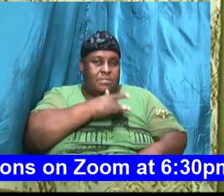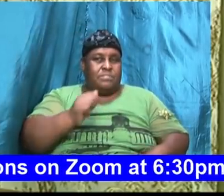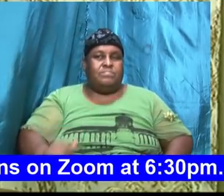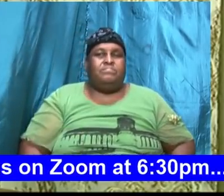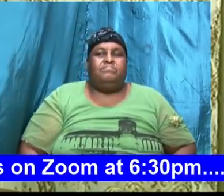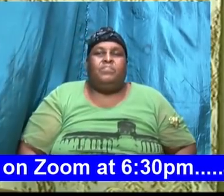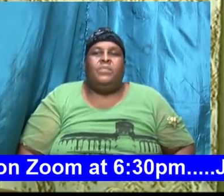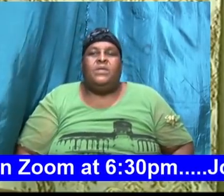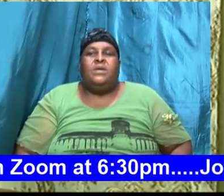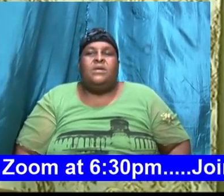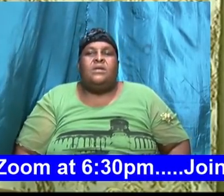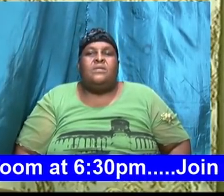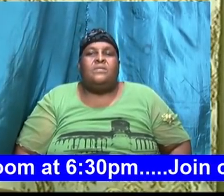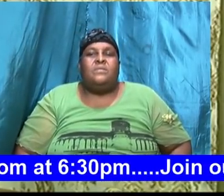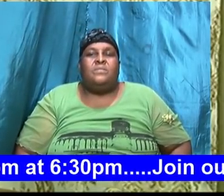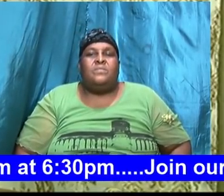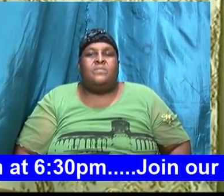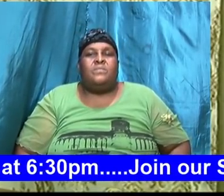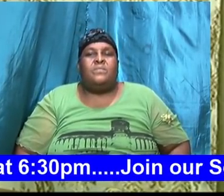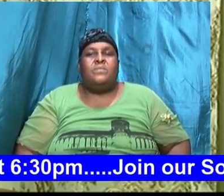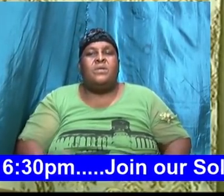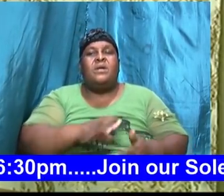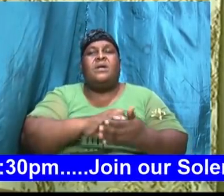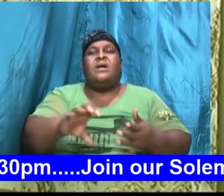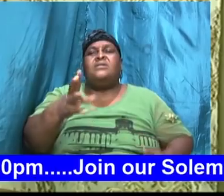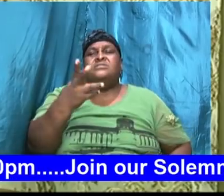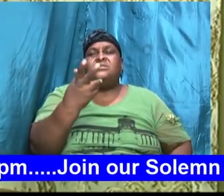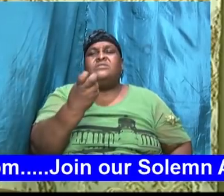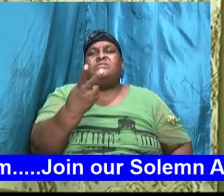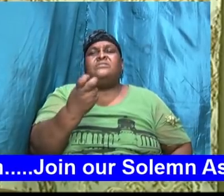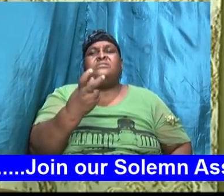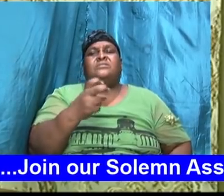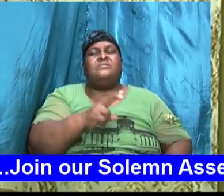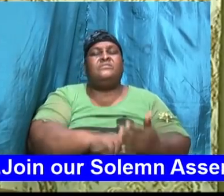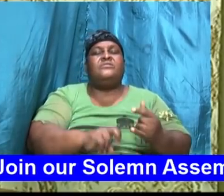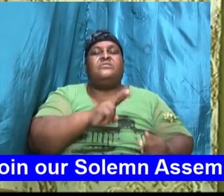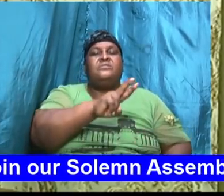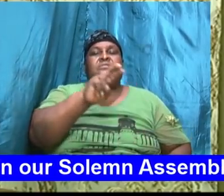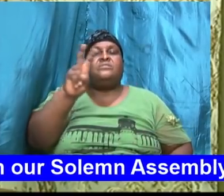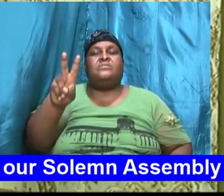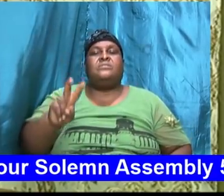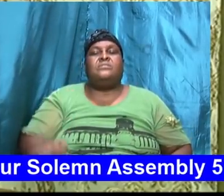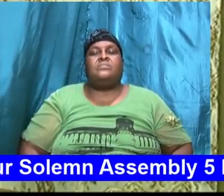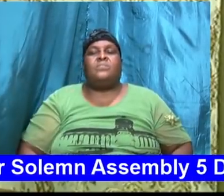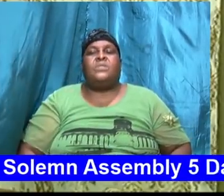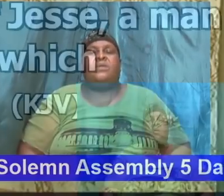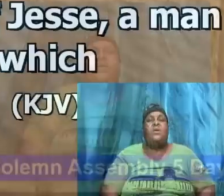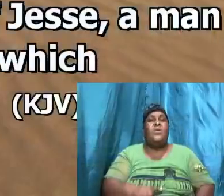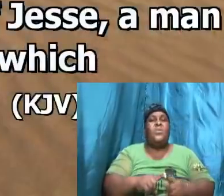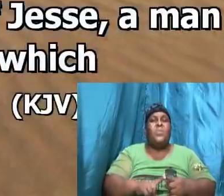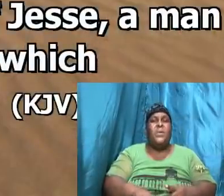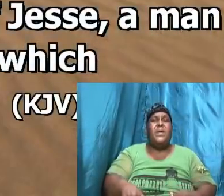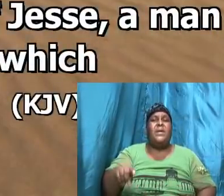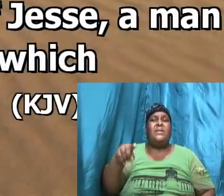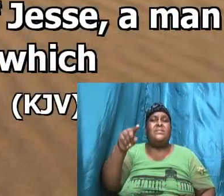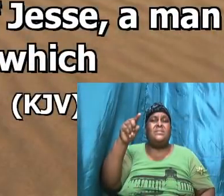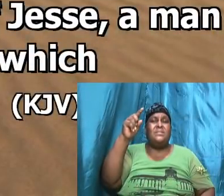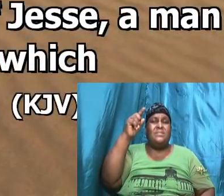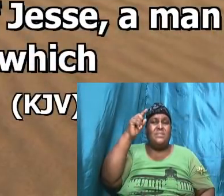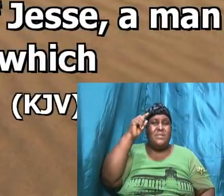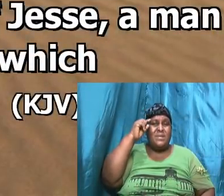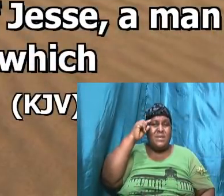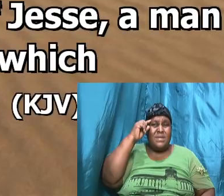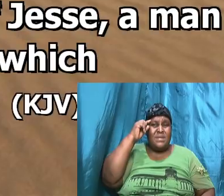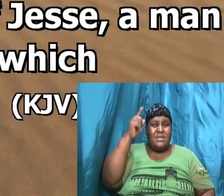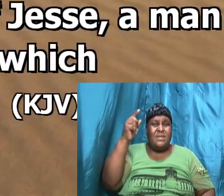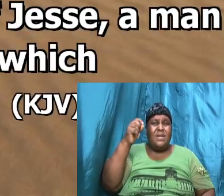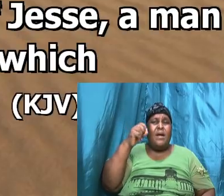Acts 13 22 two and when he had removed